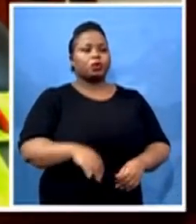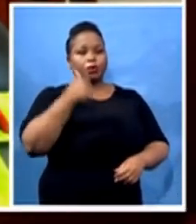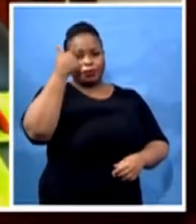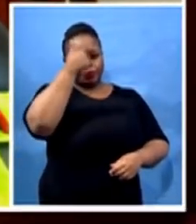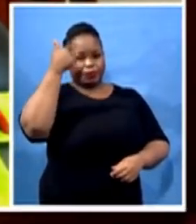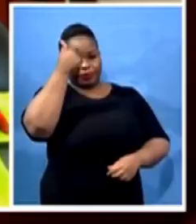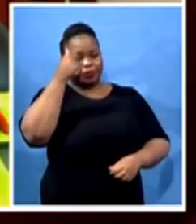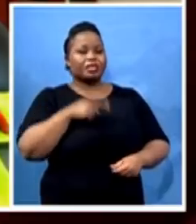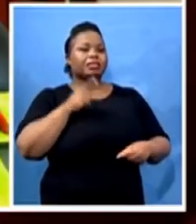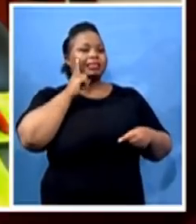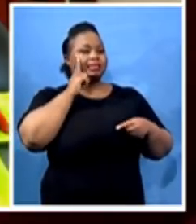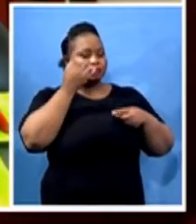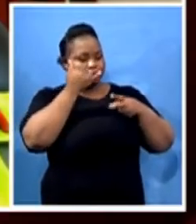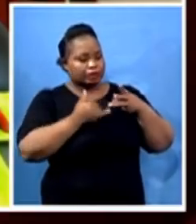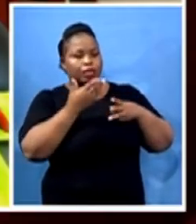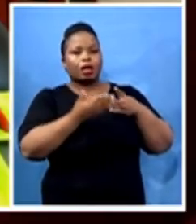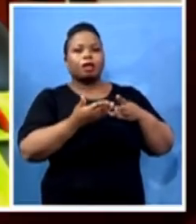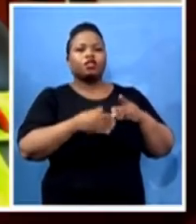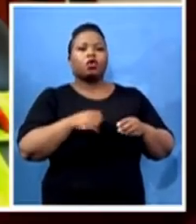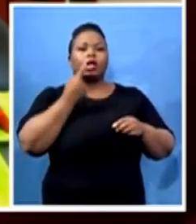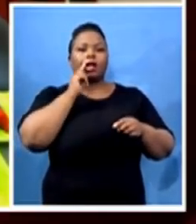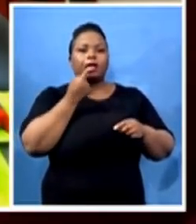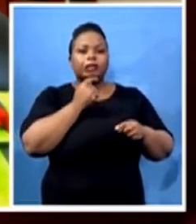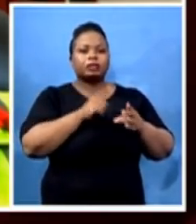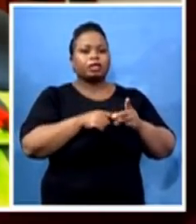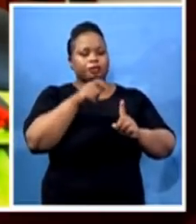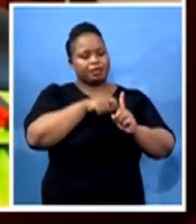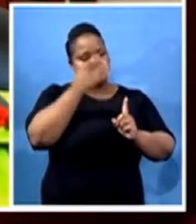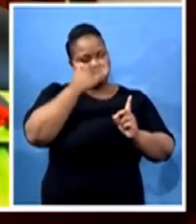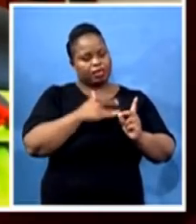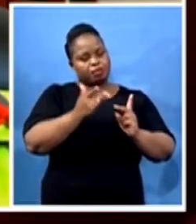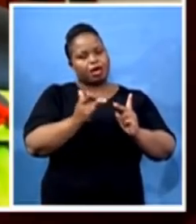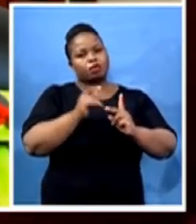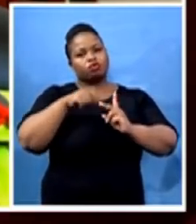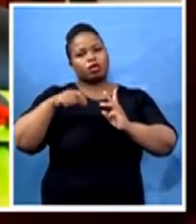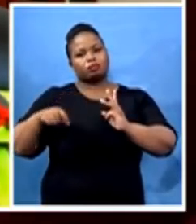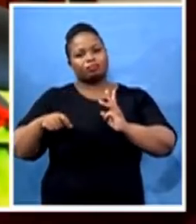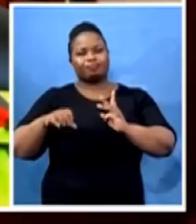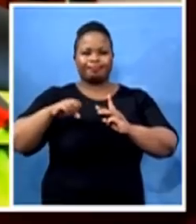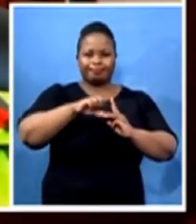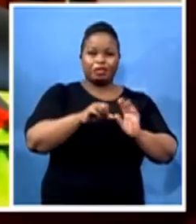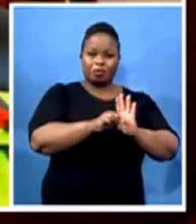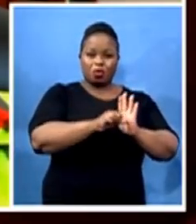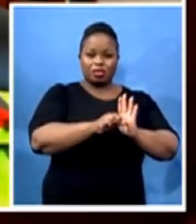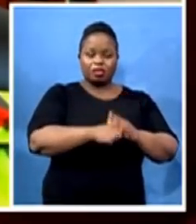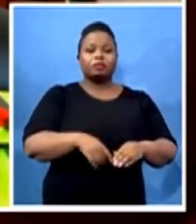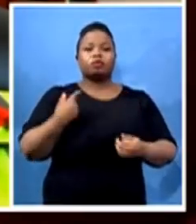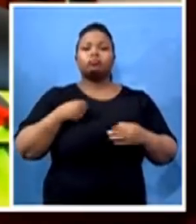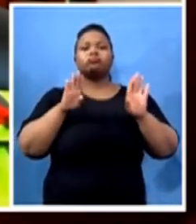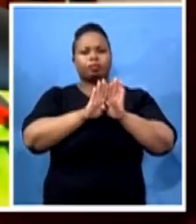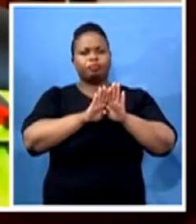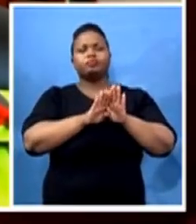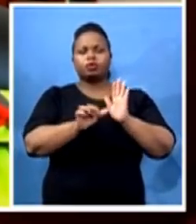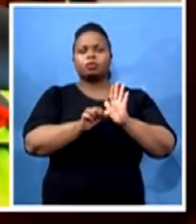important in order to bring down the numbers. A lockdown was essentially to, you know, bring down the numbers in terms of